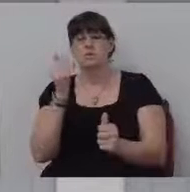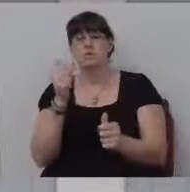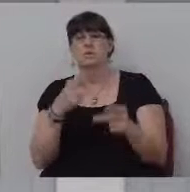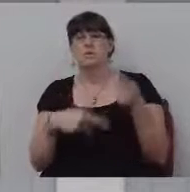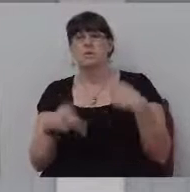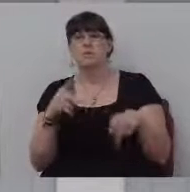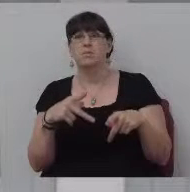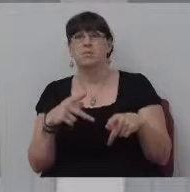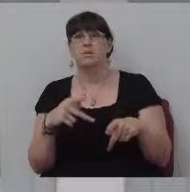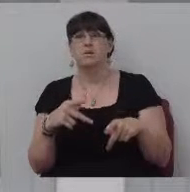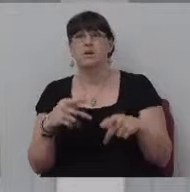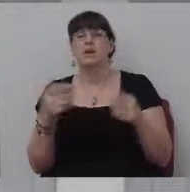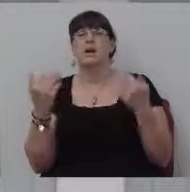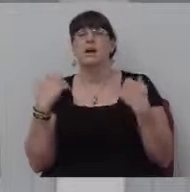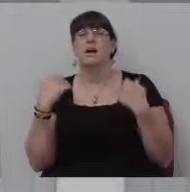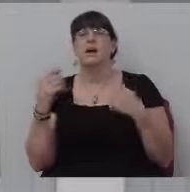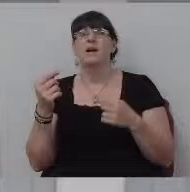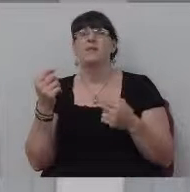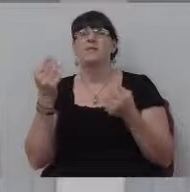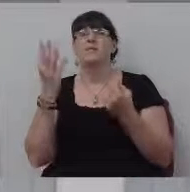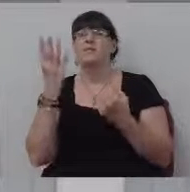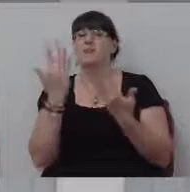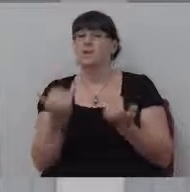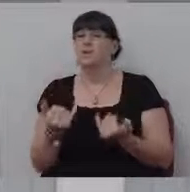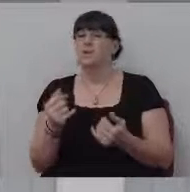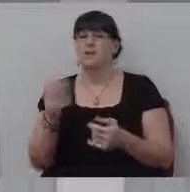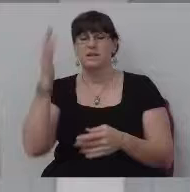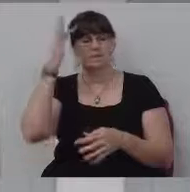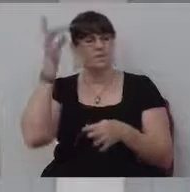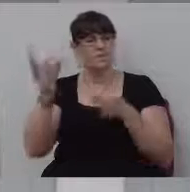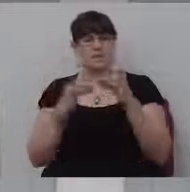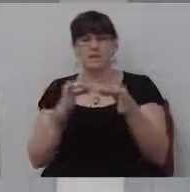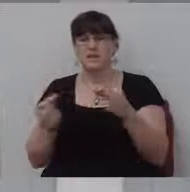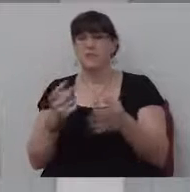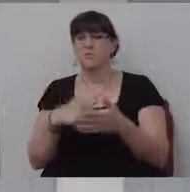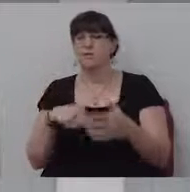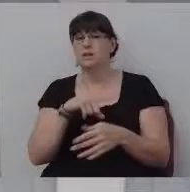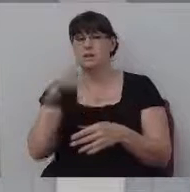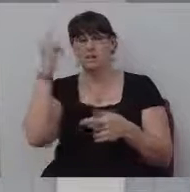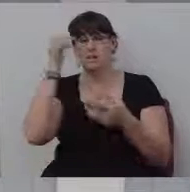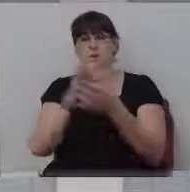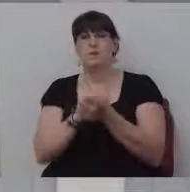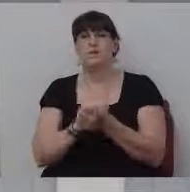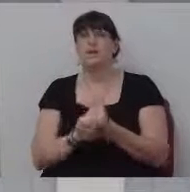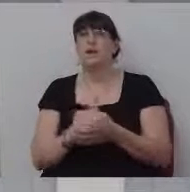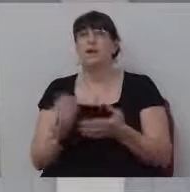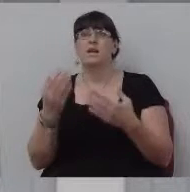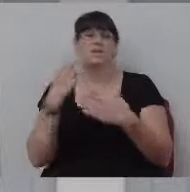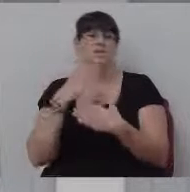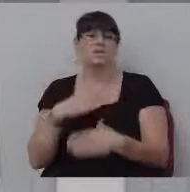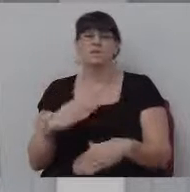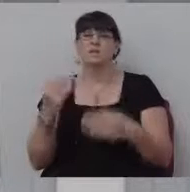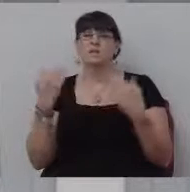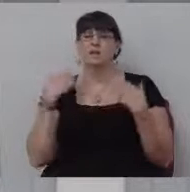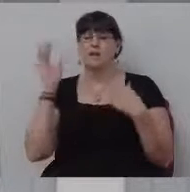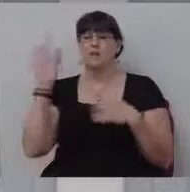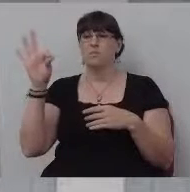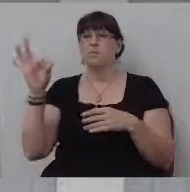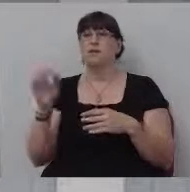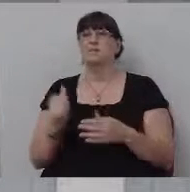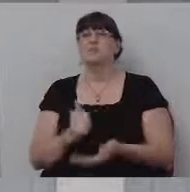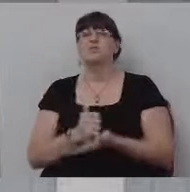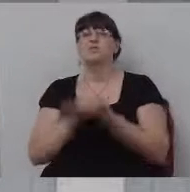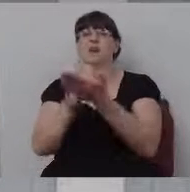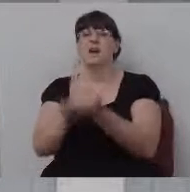have already determined what they believe and they don't want a pastor to help them learn God's word and help them to live for Christ.